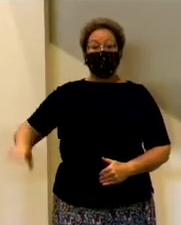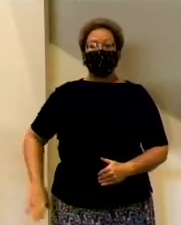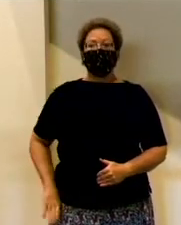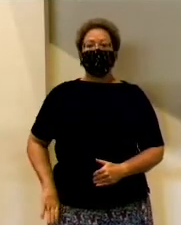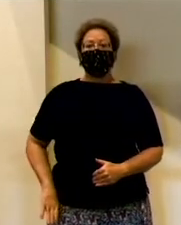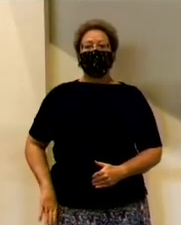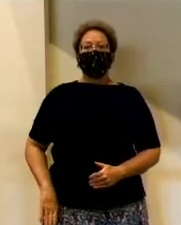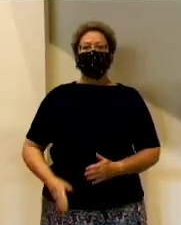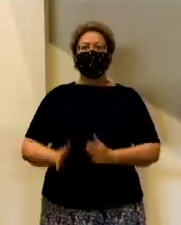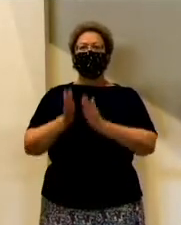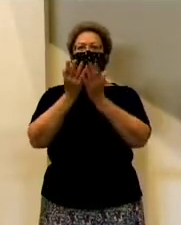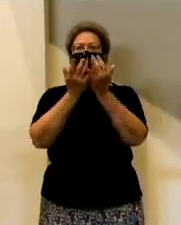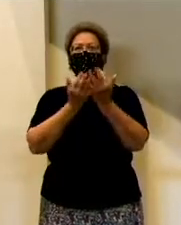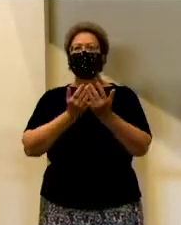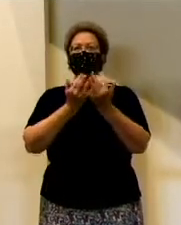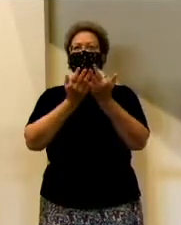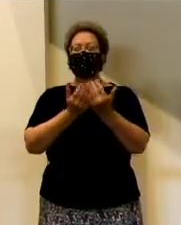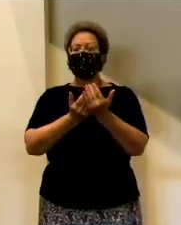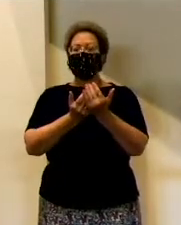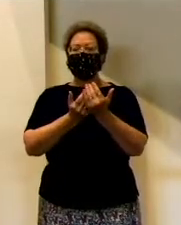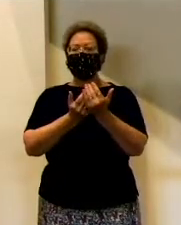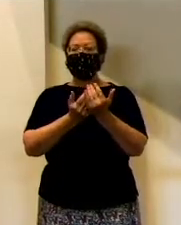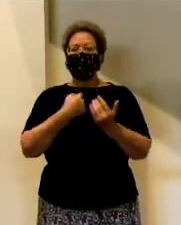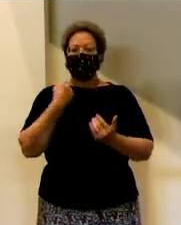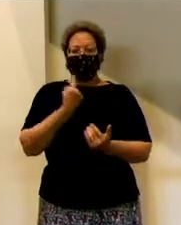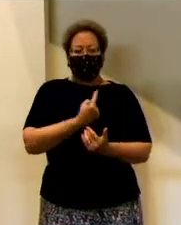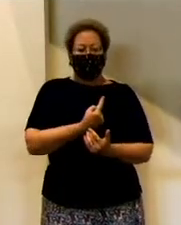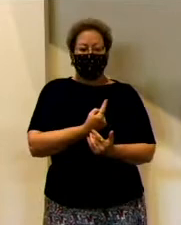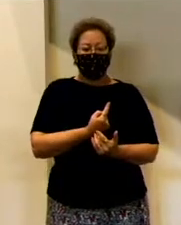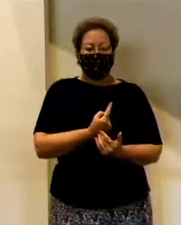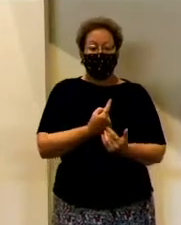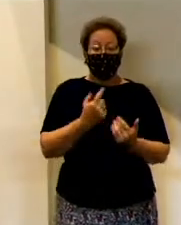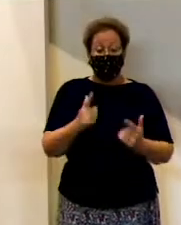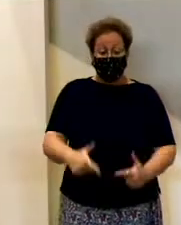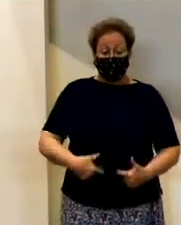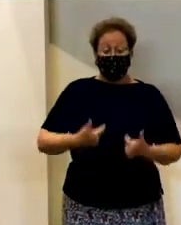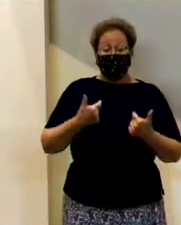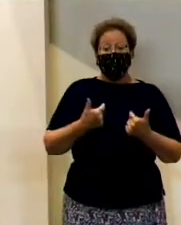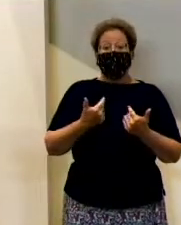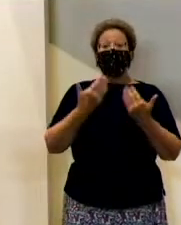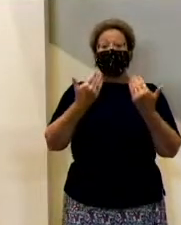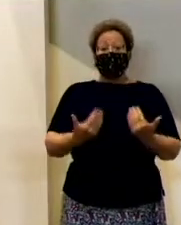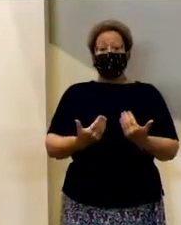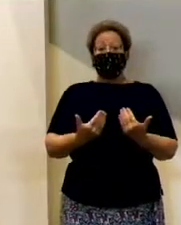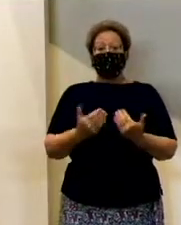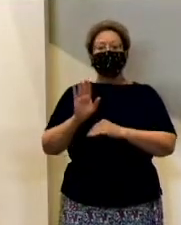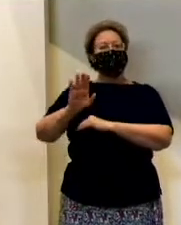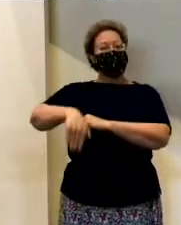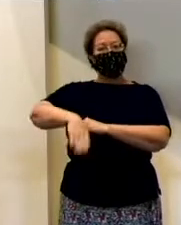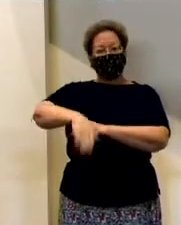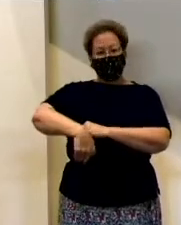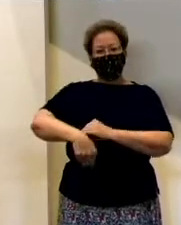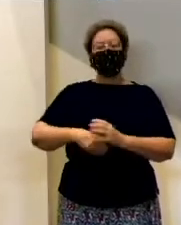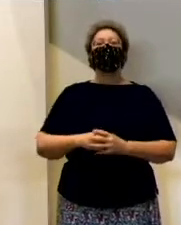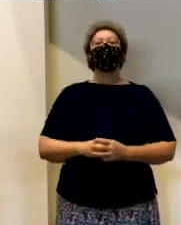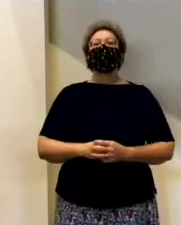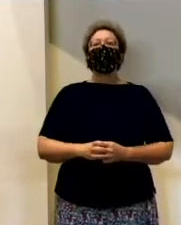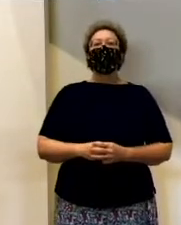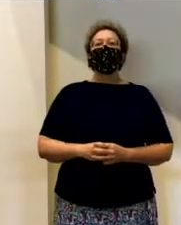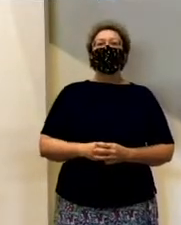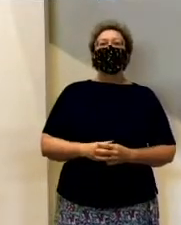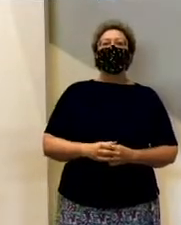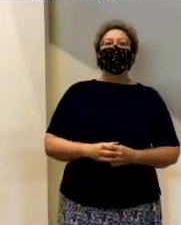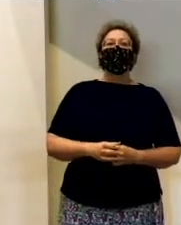that day comes, as Christians, we're living in the now and the not yet. I know it's kind of hard to see this